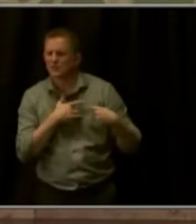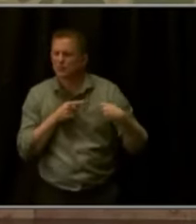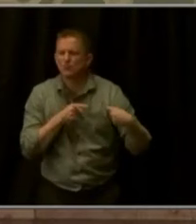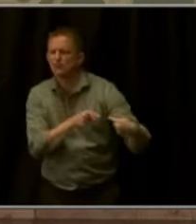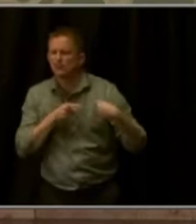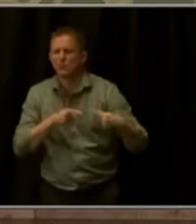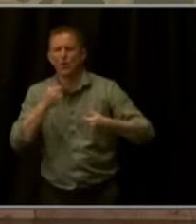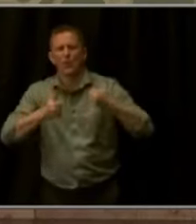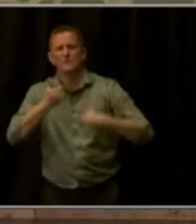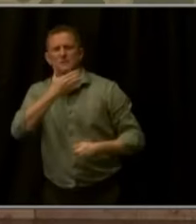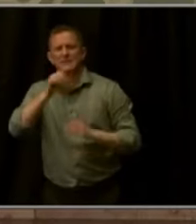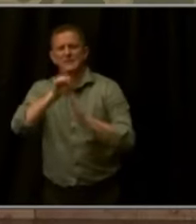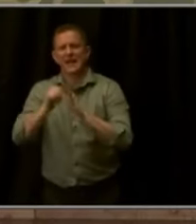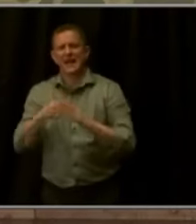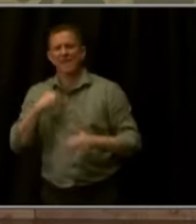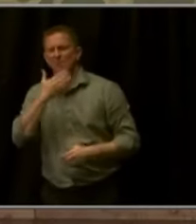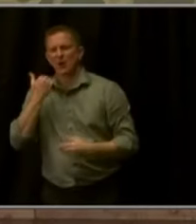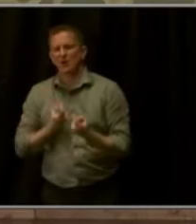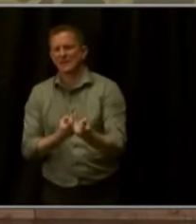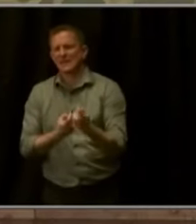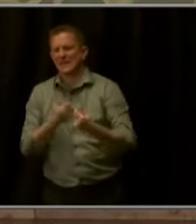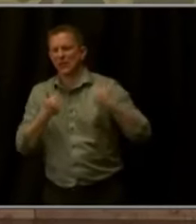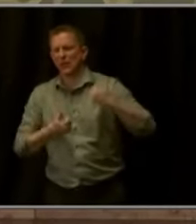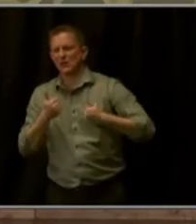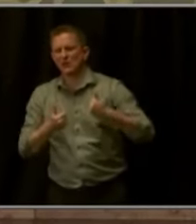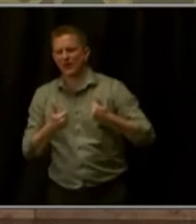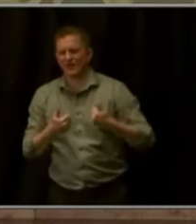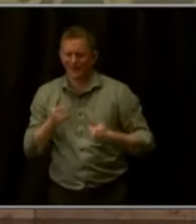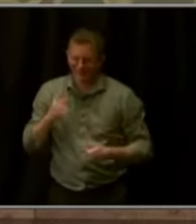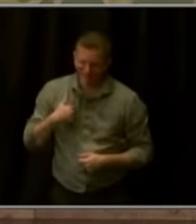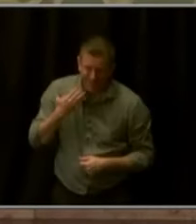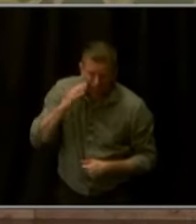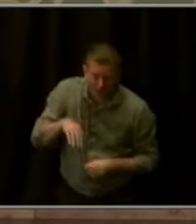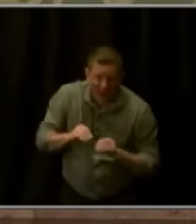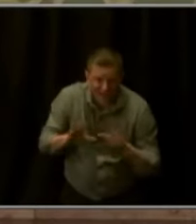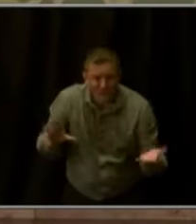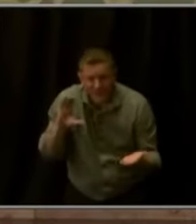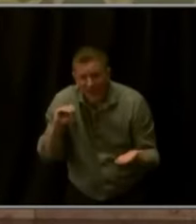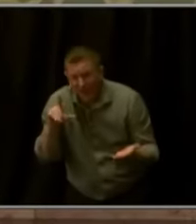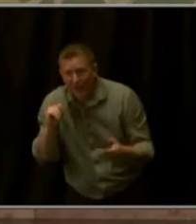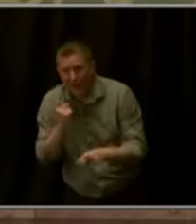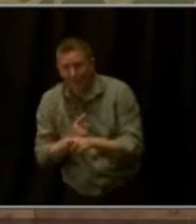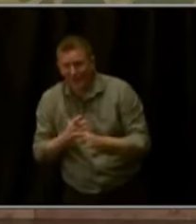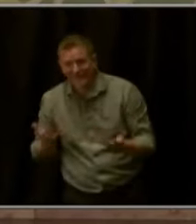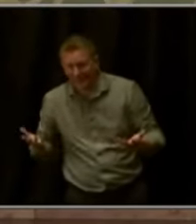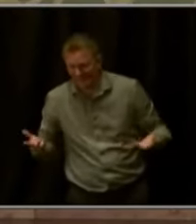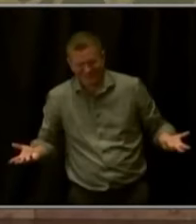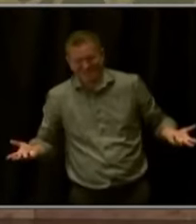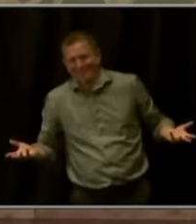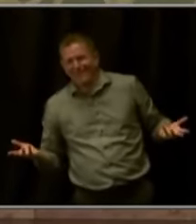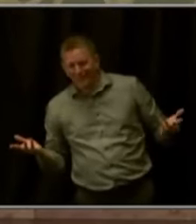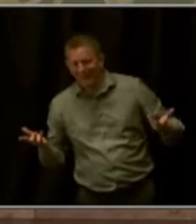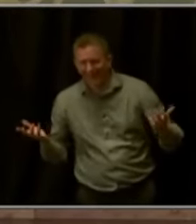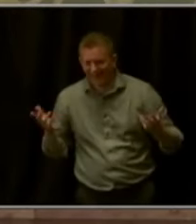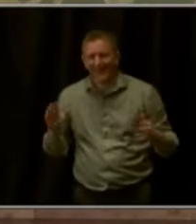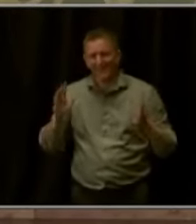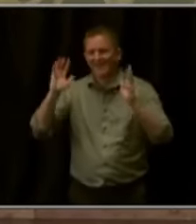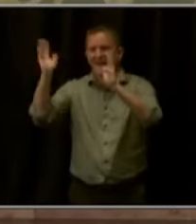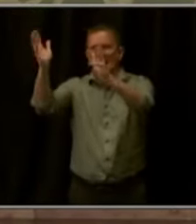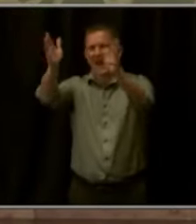skiing. Even though it's obviously Colorado. But it's about how we can disagree better.